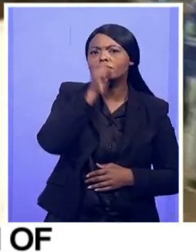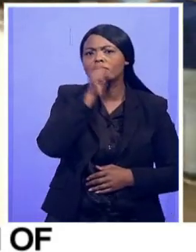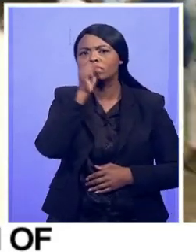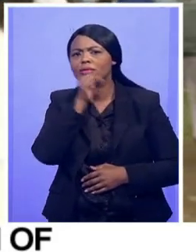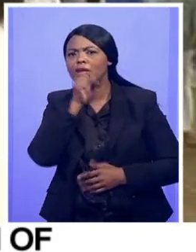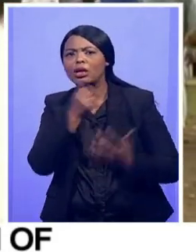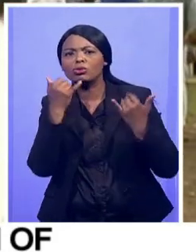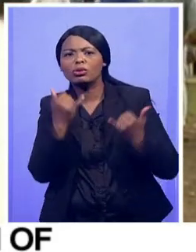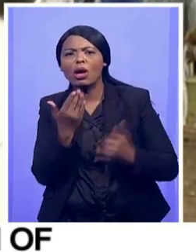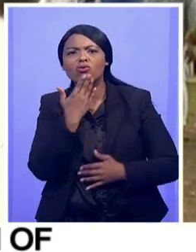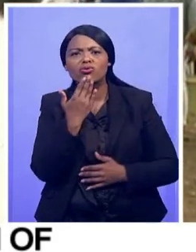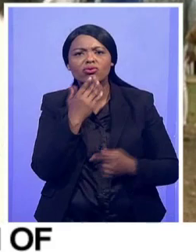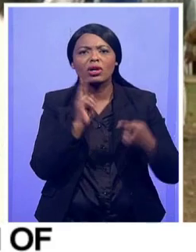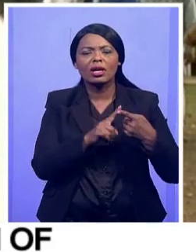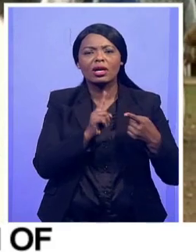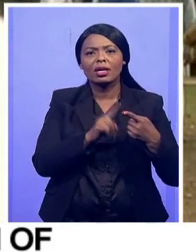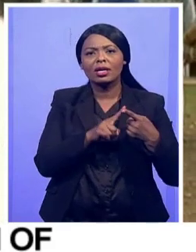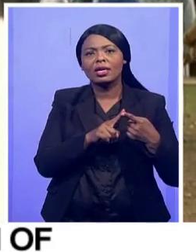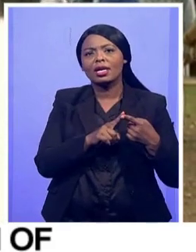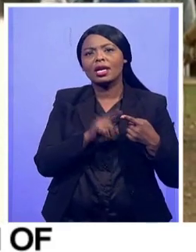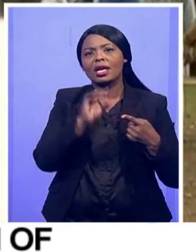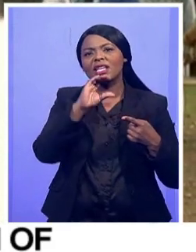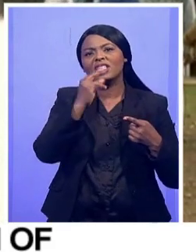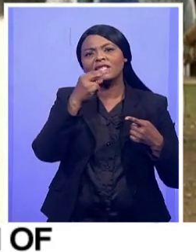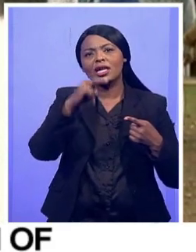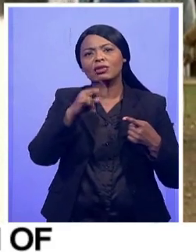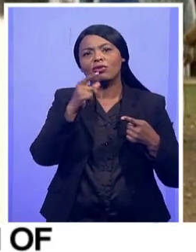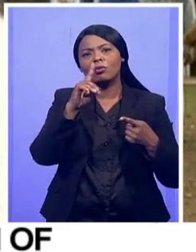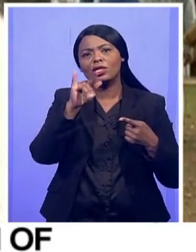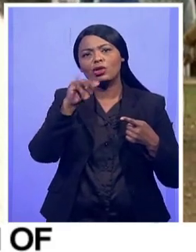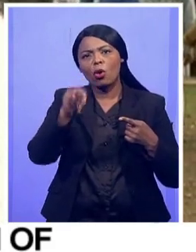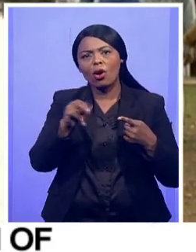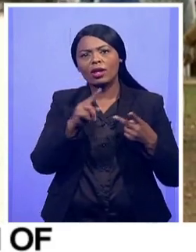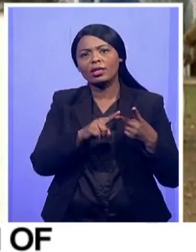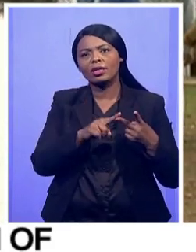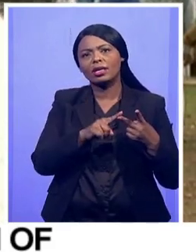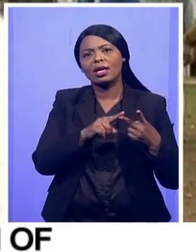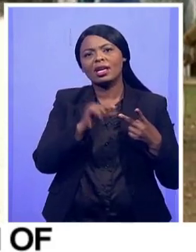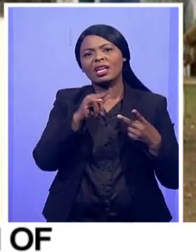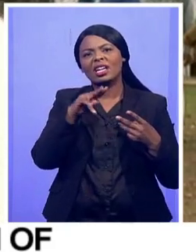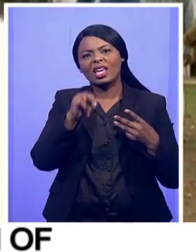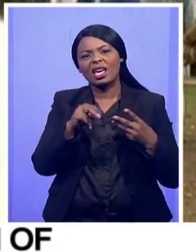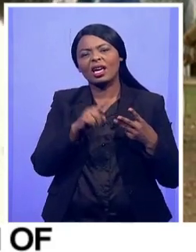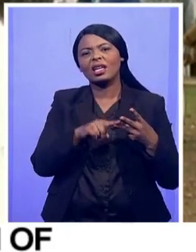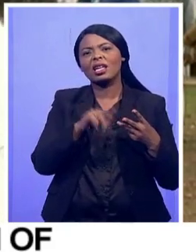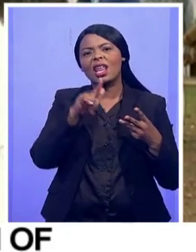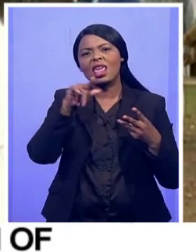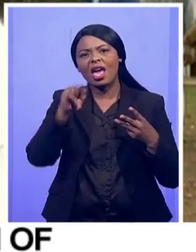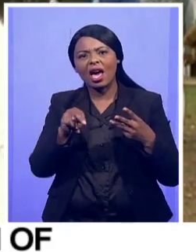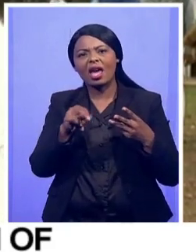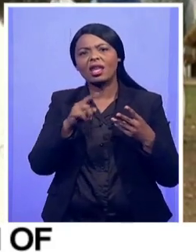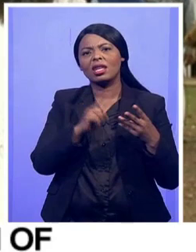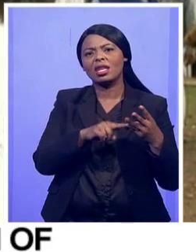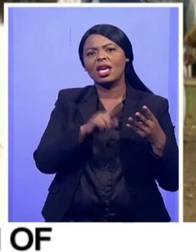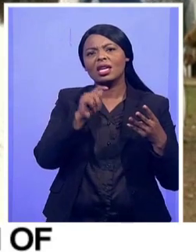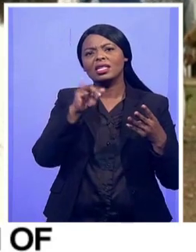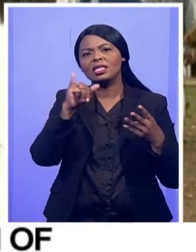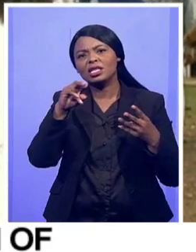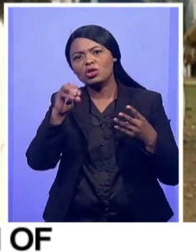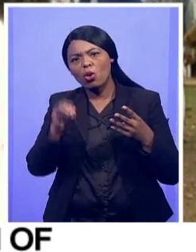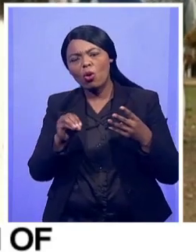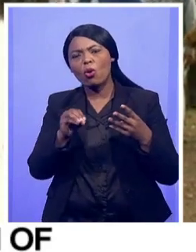At the moment, we've got a church on the day on stage. had Botanist Coffee, Gian Groen, Jan Blom is here. We've got Tino Sinje.